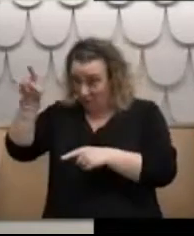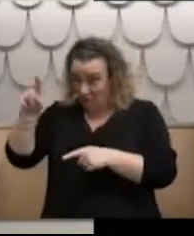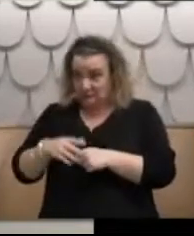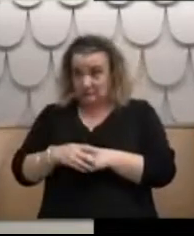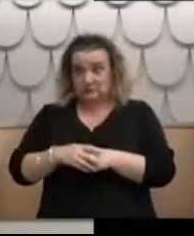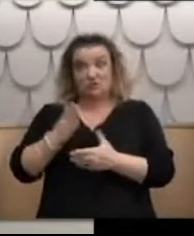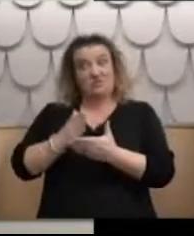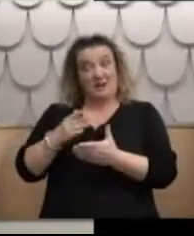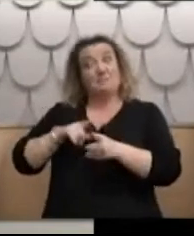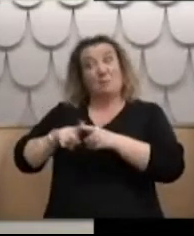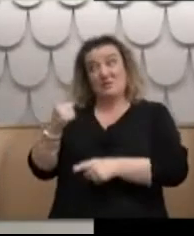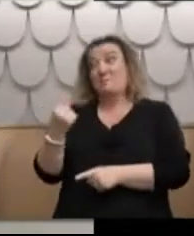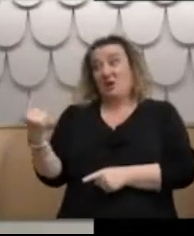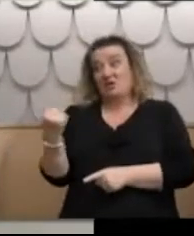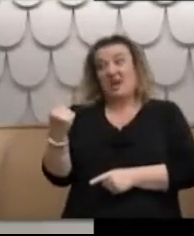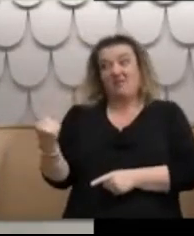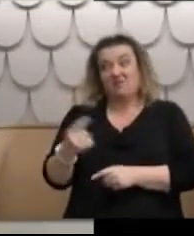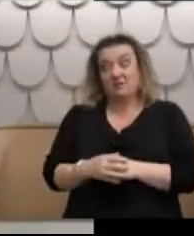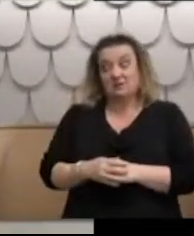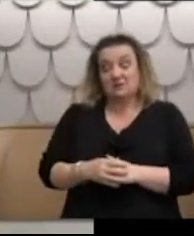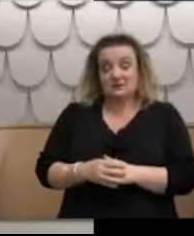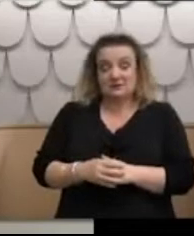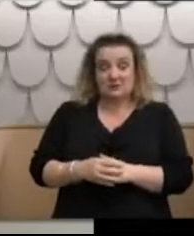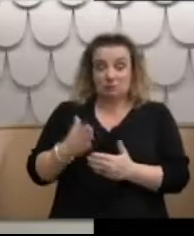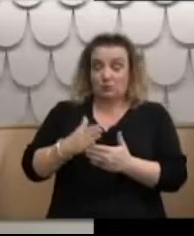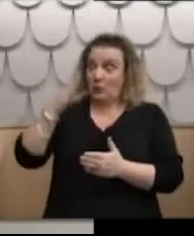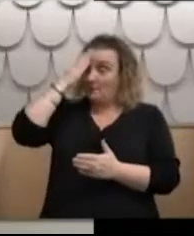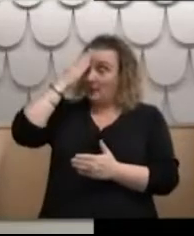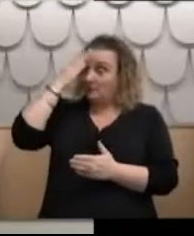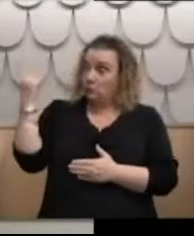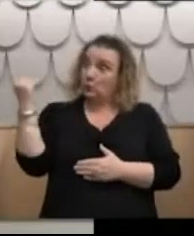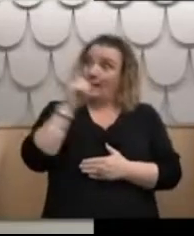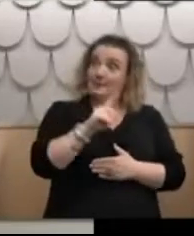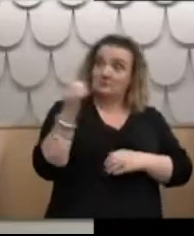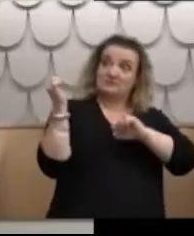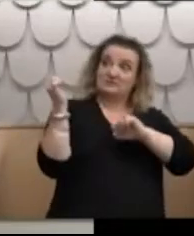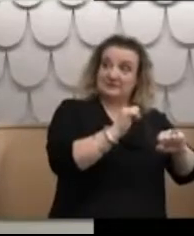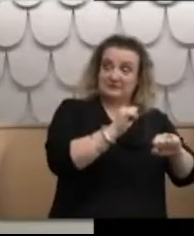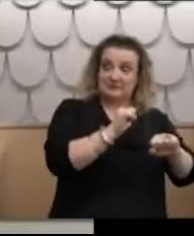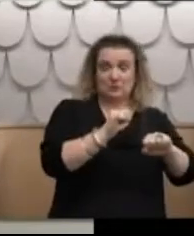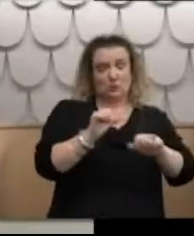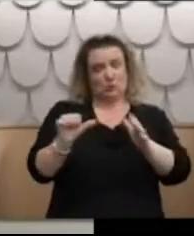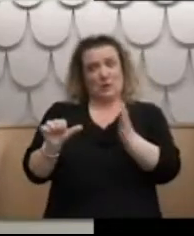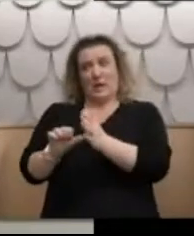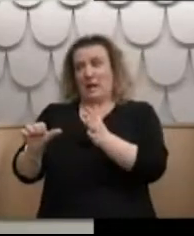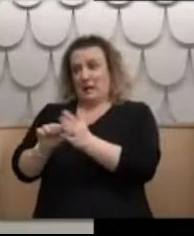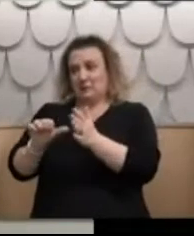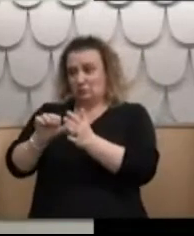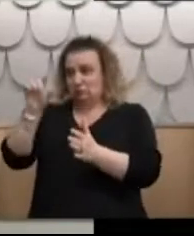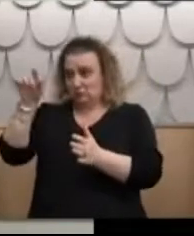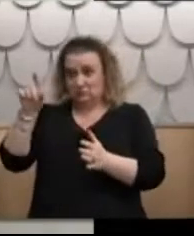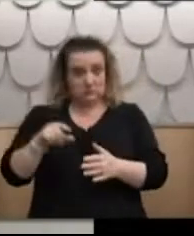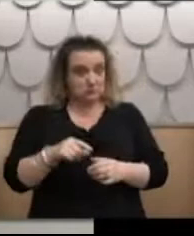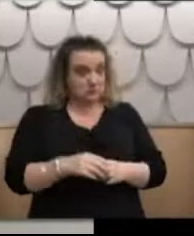essentially solo. So, for her, the ability to actually travel to come and see you was hard, wasn't it?